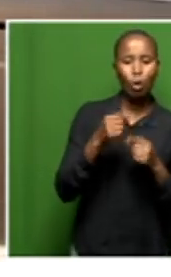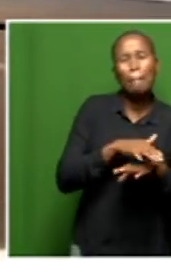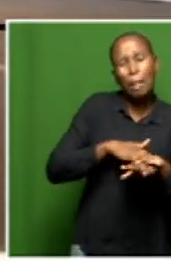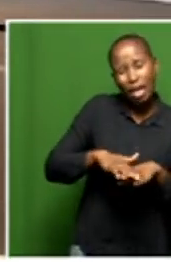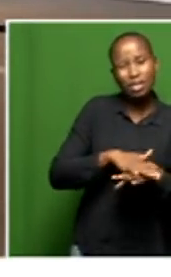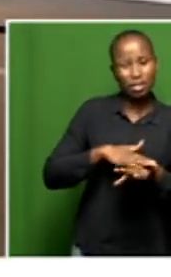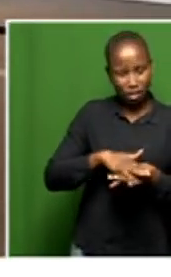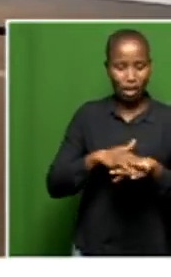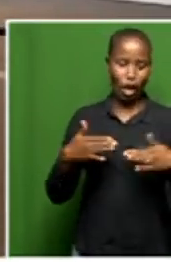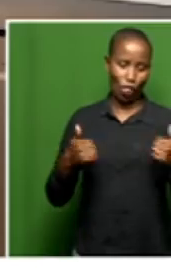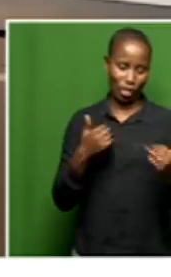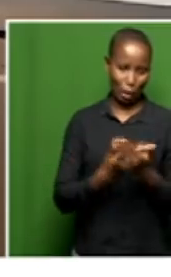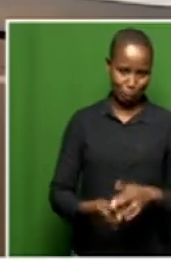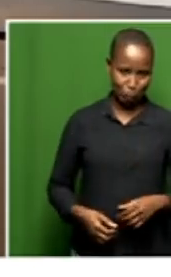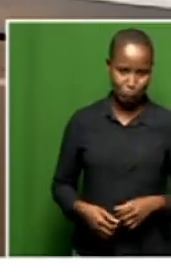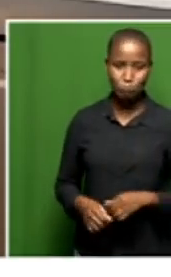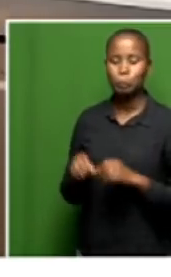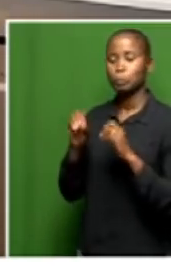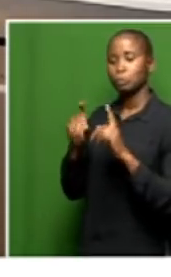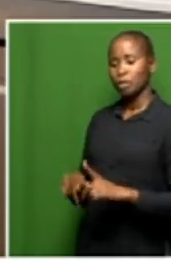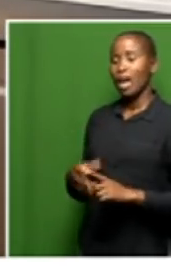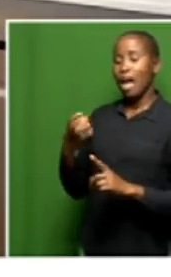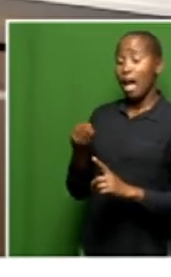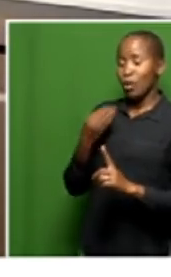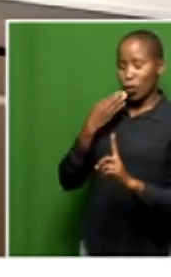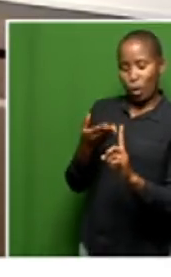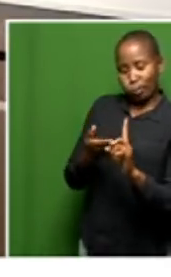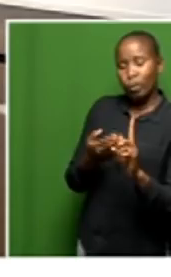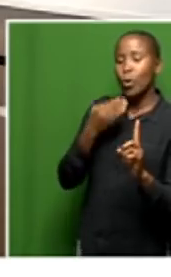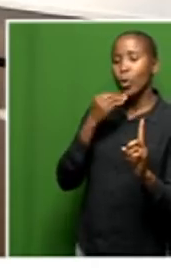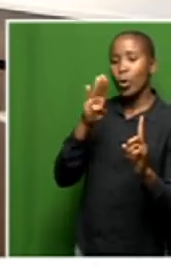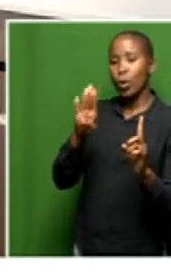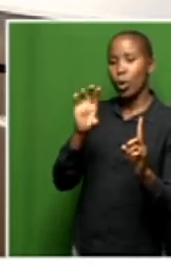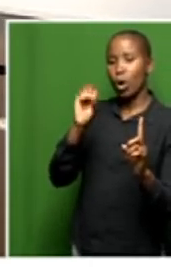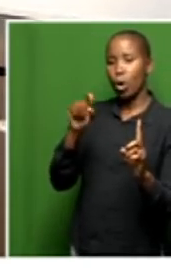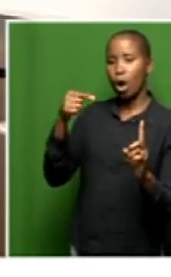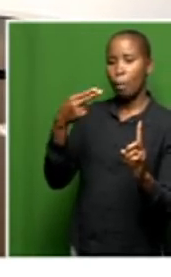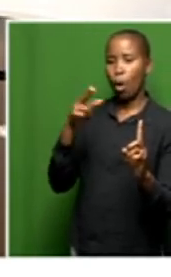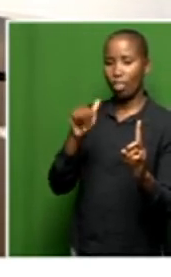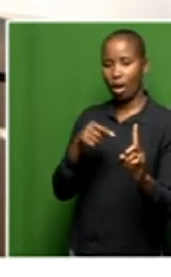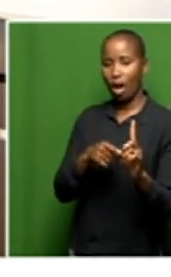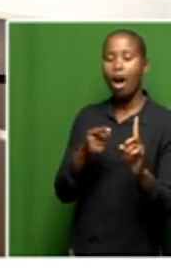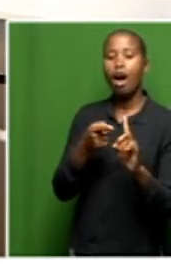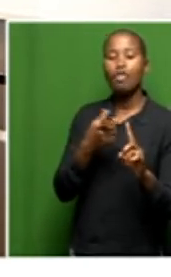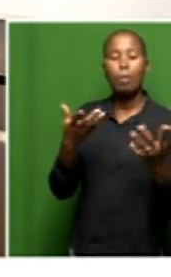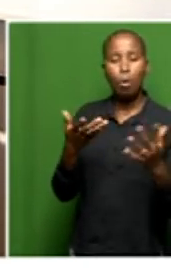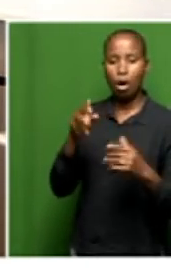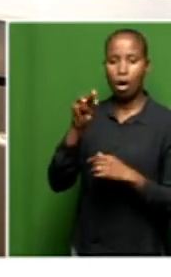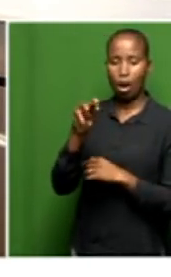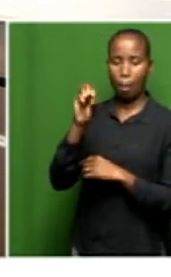LB Boulder is with us. So let's find out from LB, who is the administrator for this Mutlaking prototype